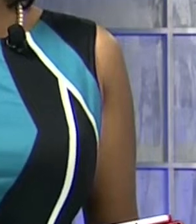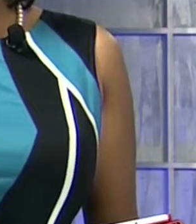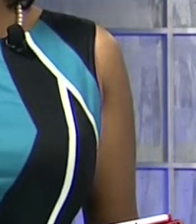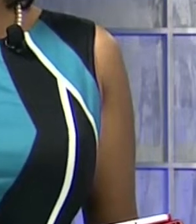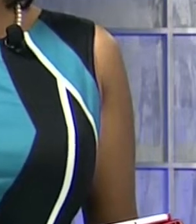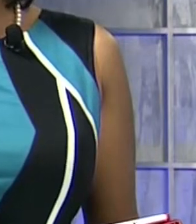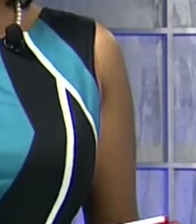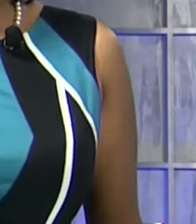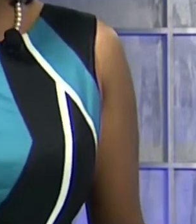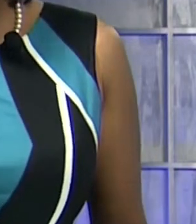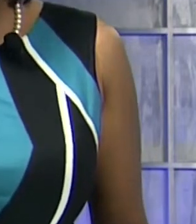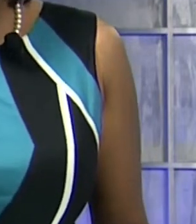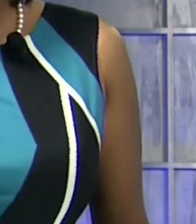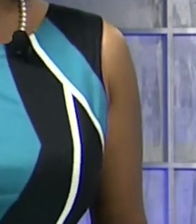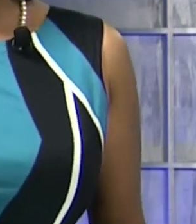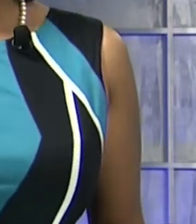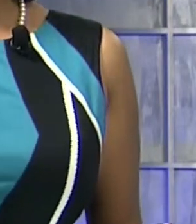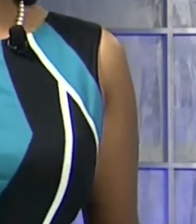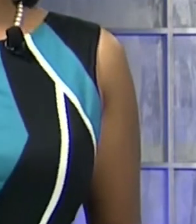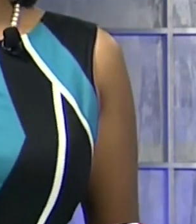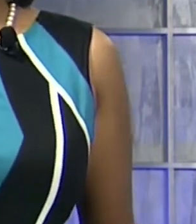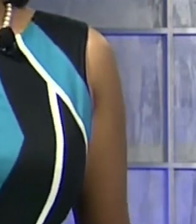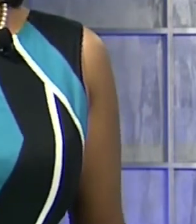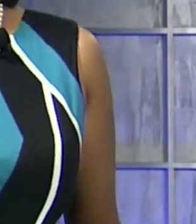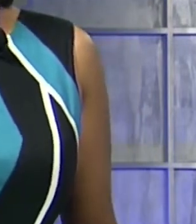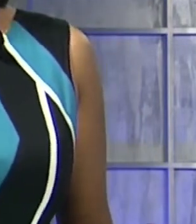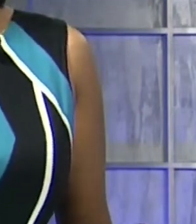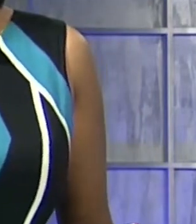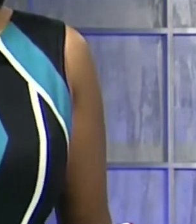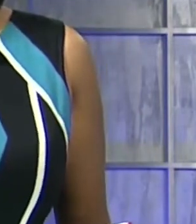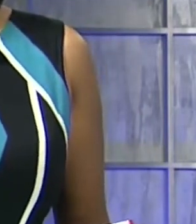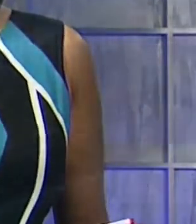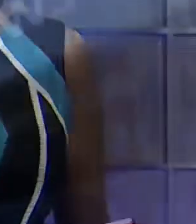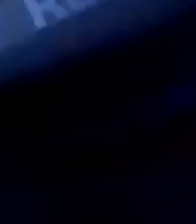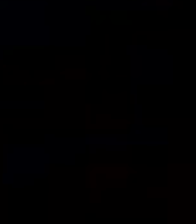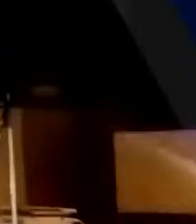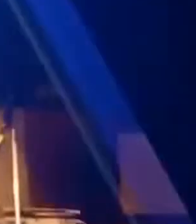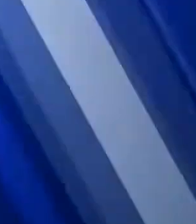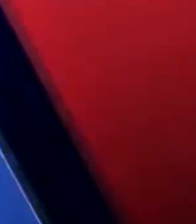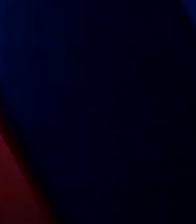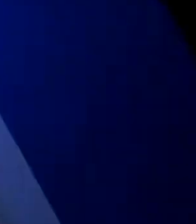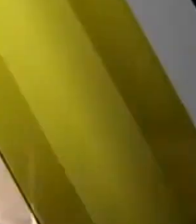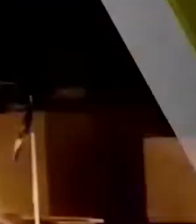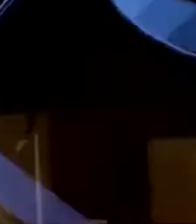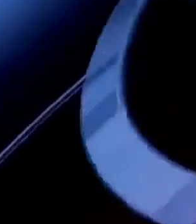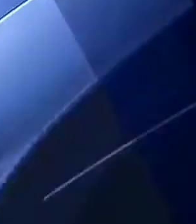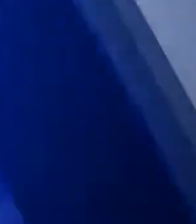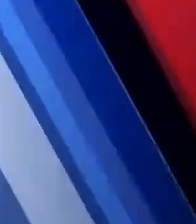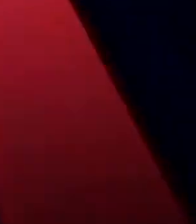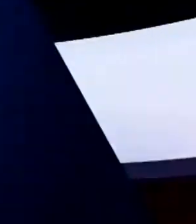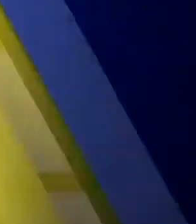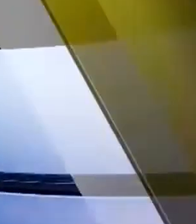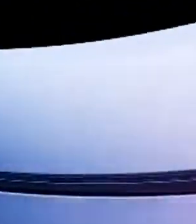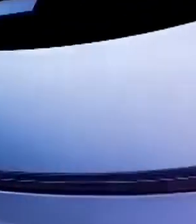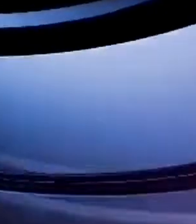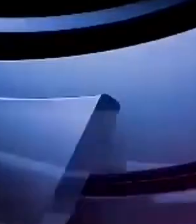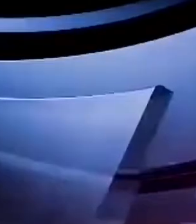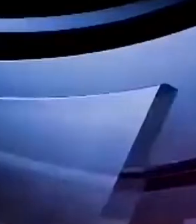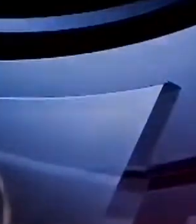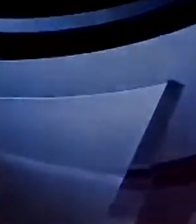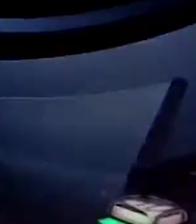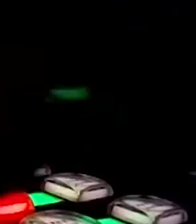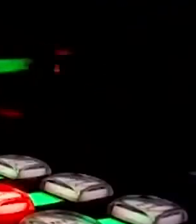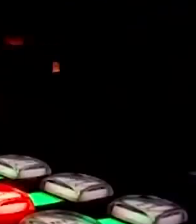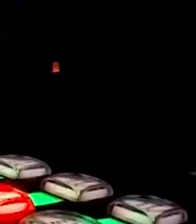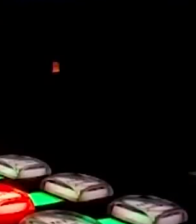a spot in the 2022 commonwealth game broadcasting for more